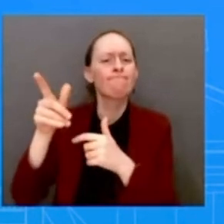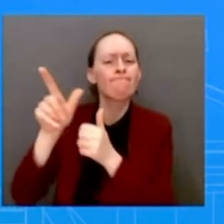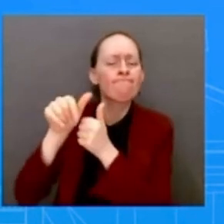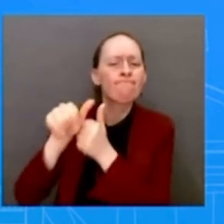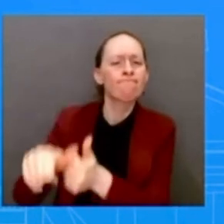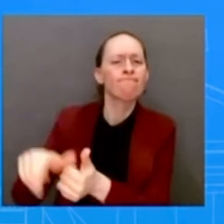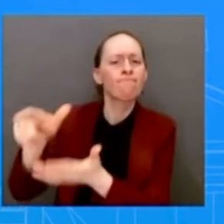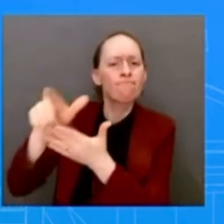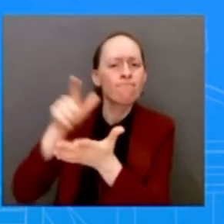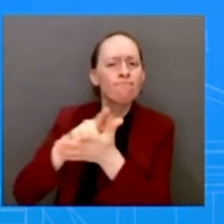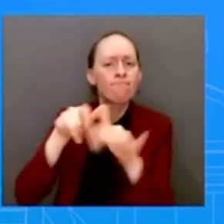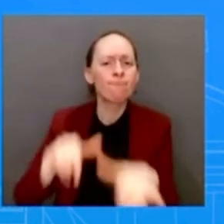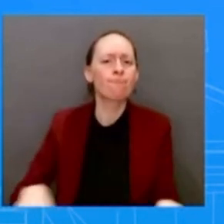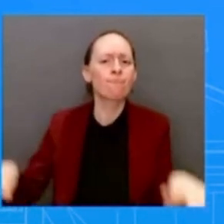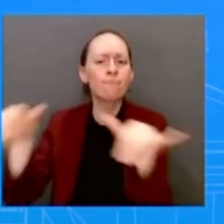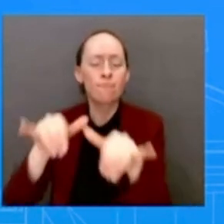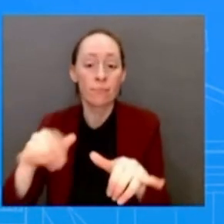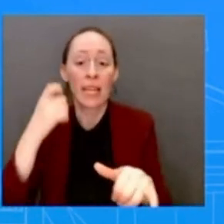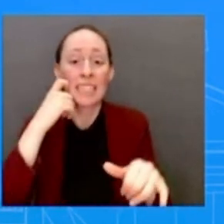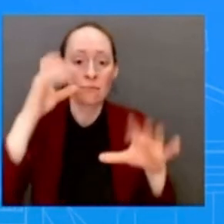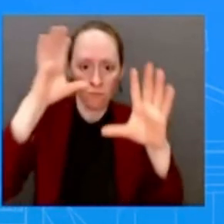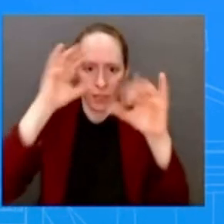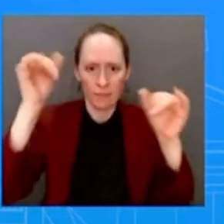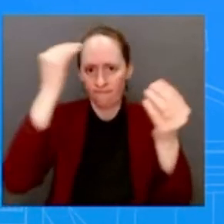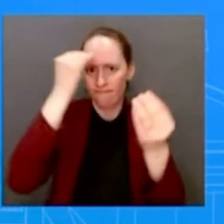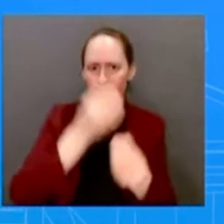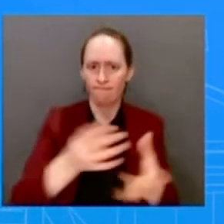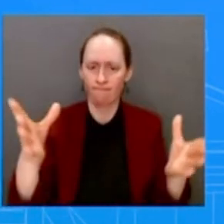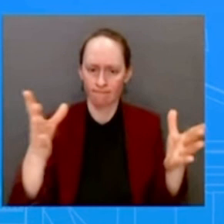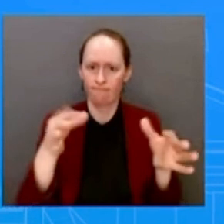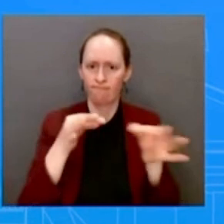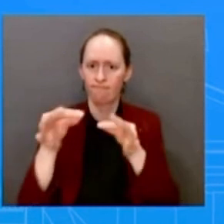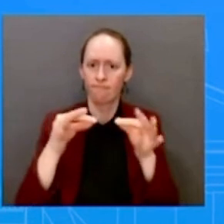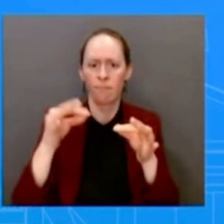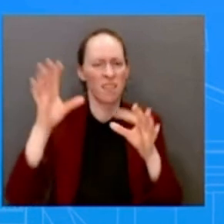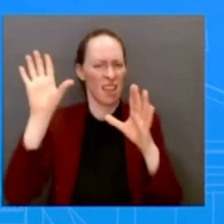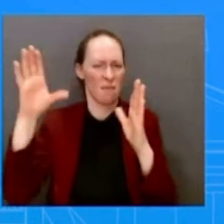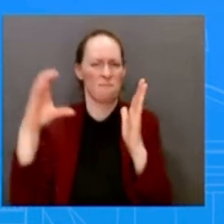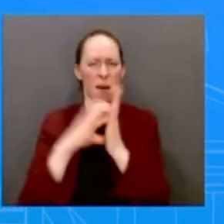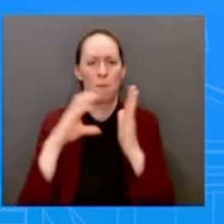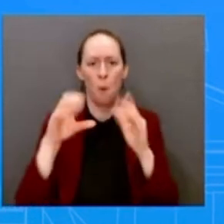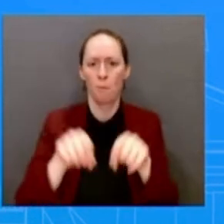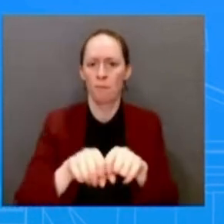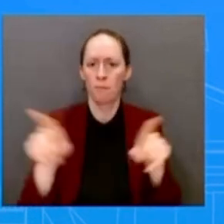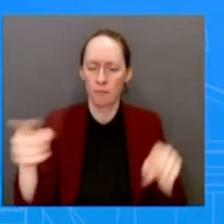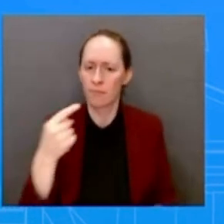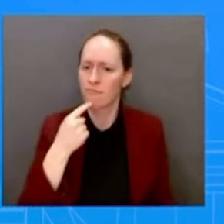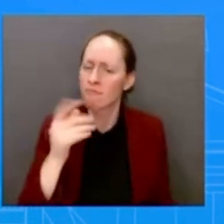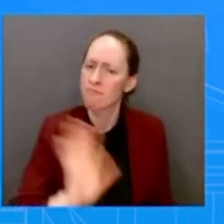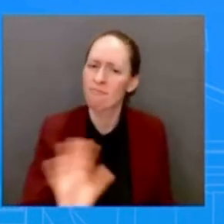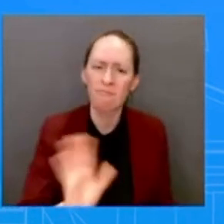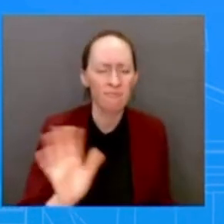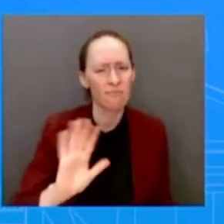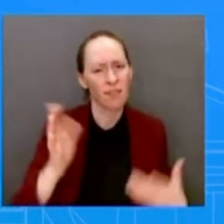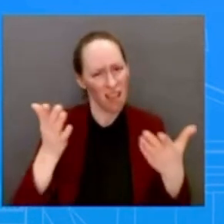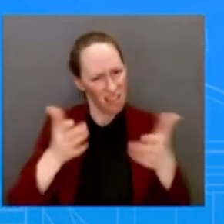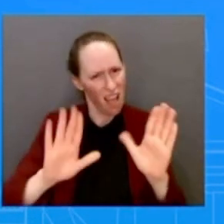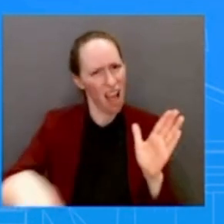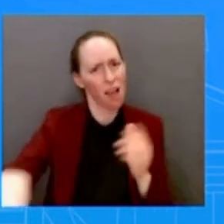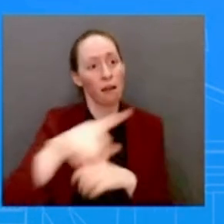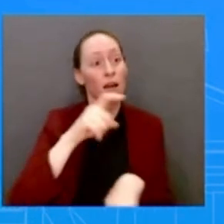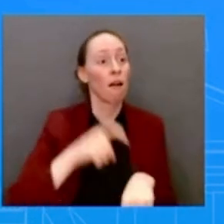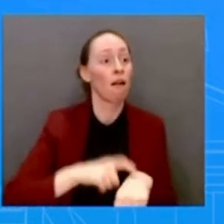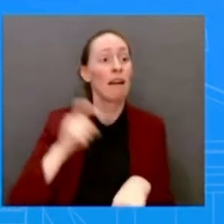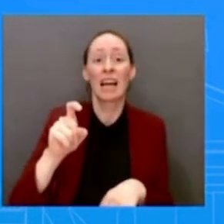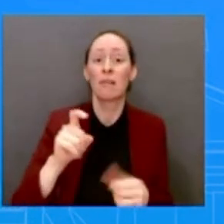memorandum that aims to preserve continued access to a safe drug that, and will emphasize again, is used for